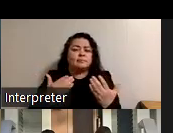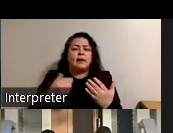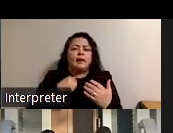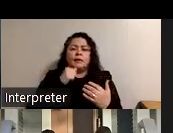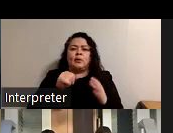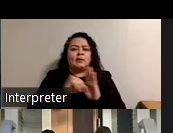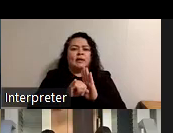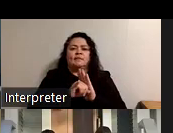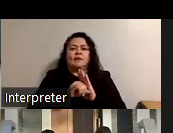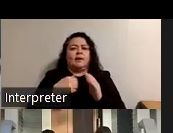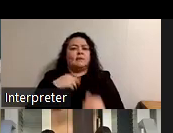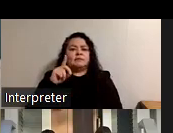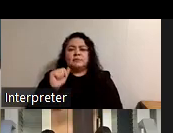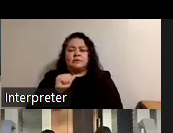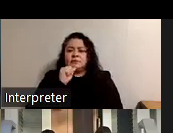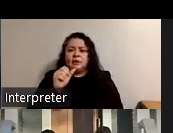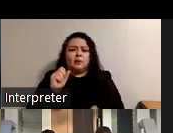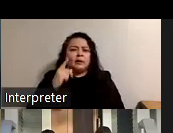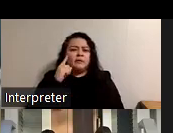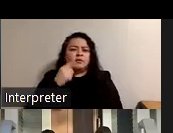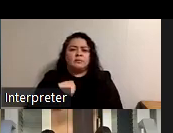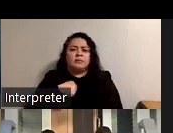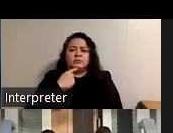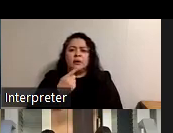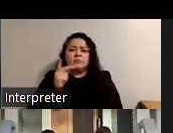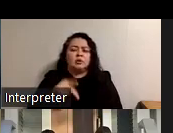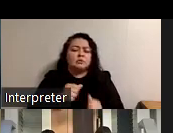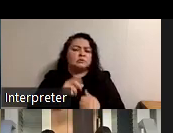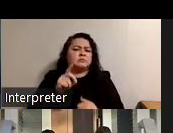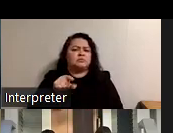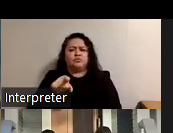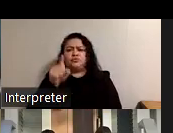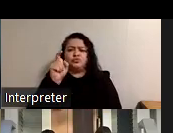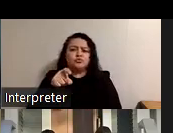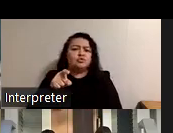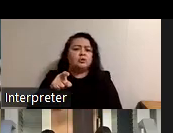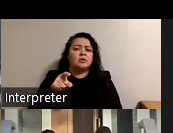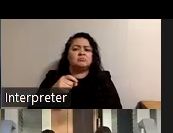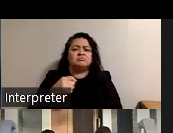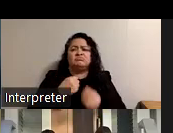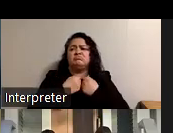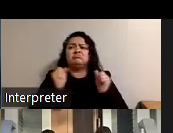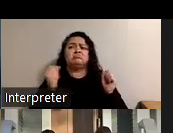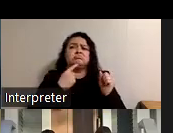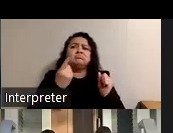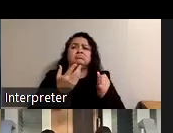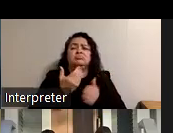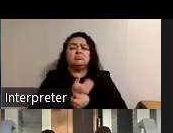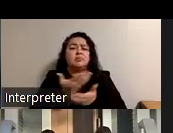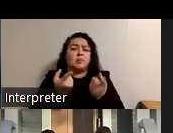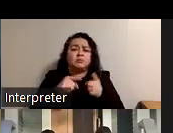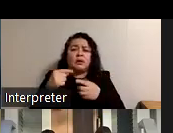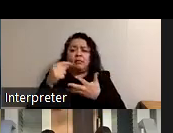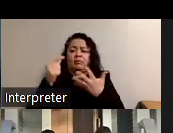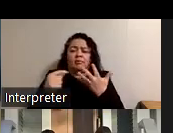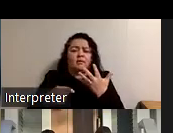identify as having a disability it's not okay for me to tell a person with a disability you should come out and tell everyone what you've got going on um